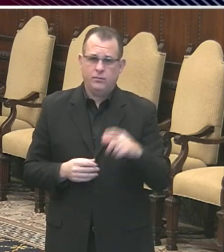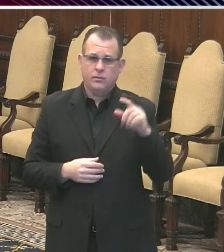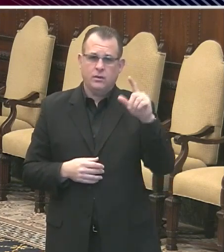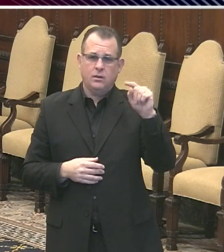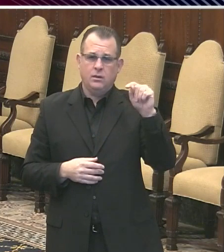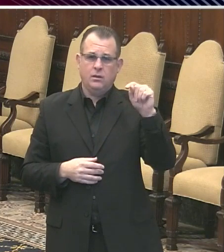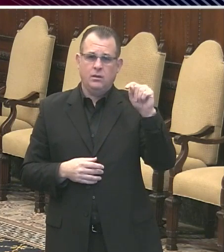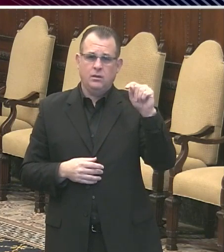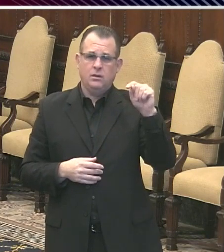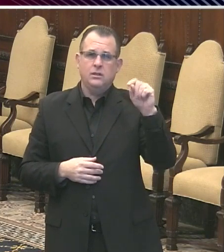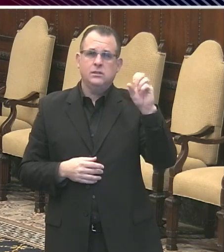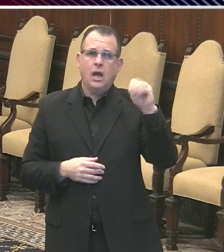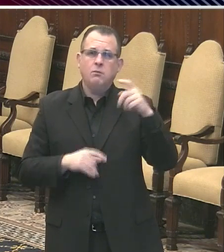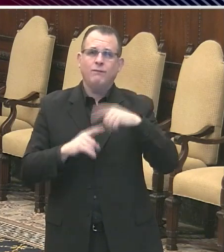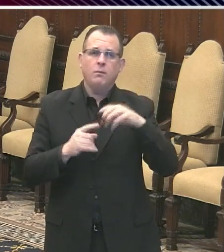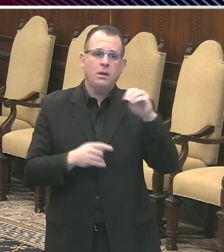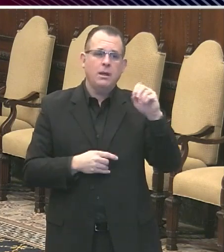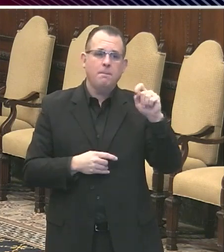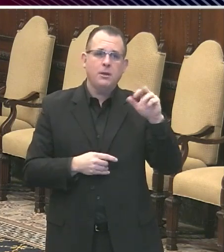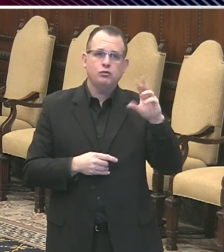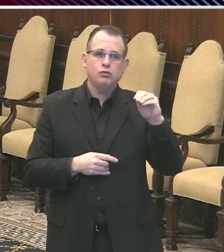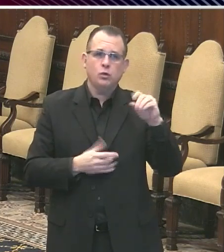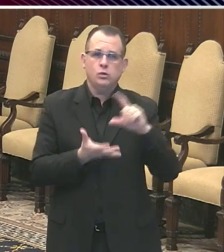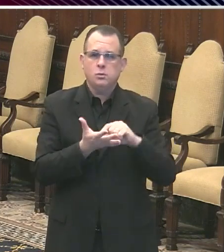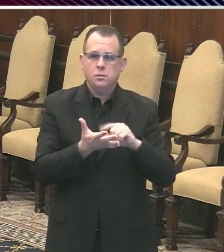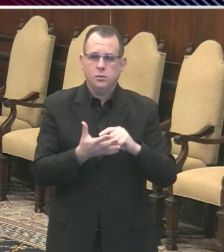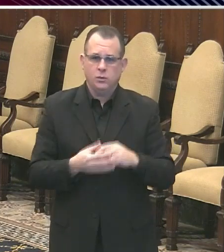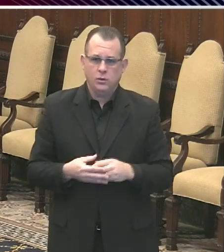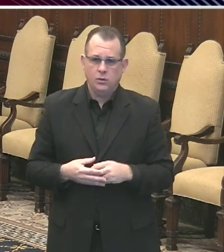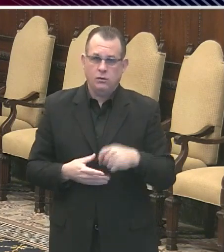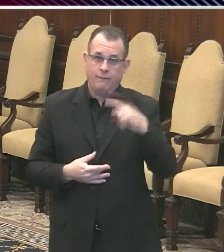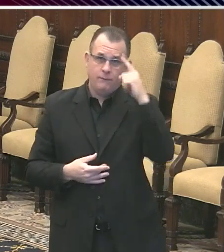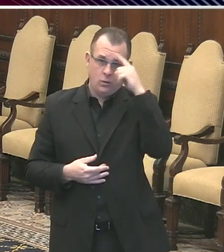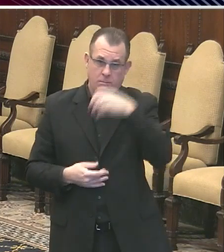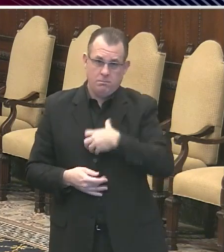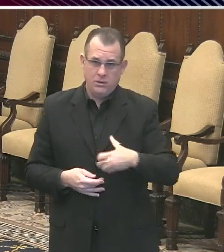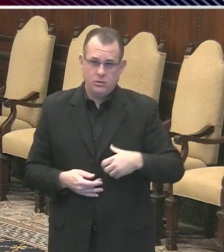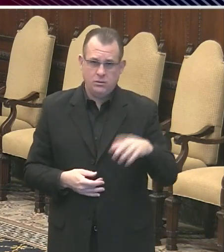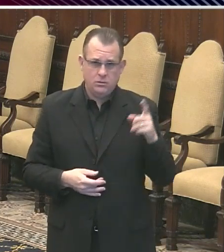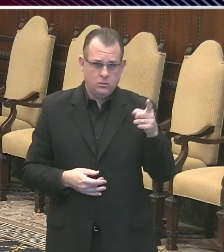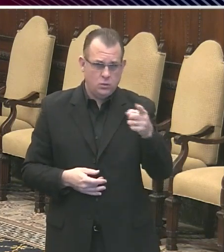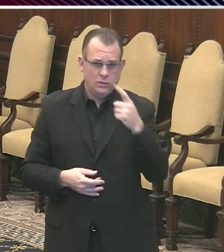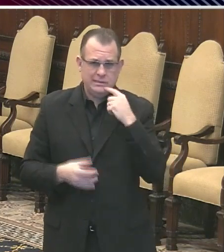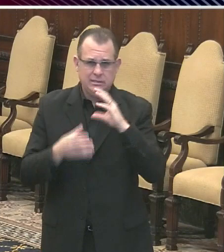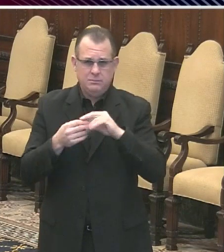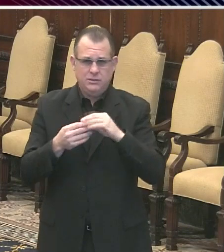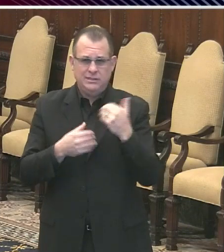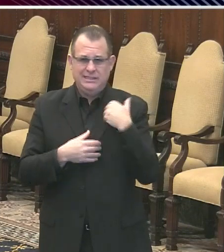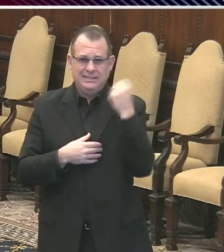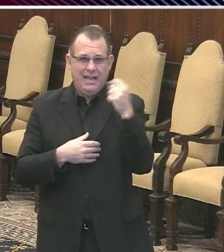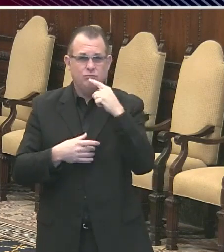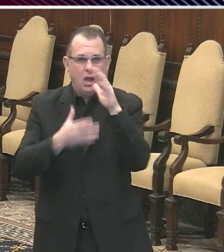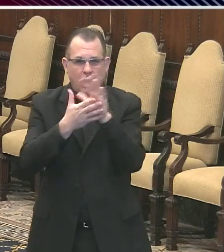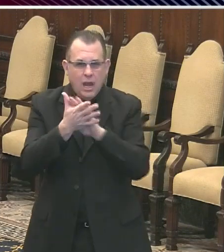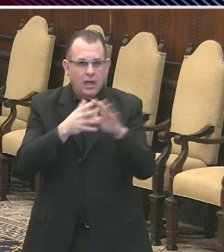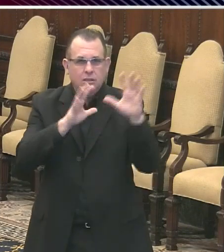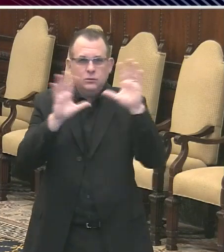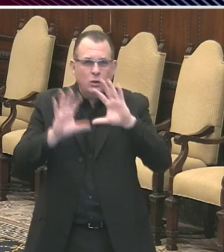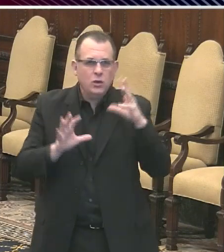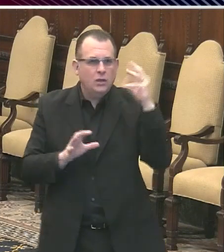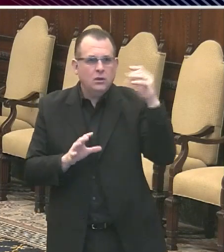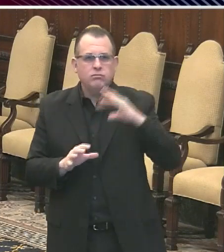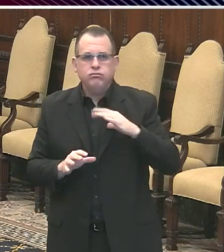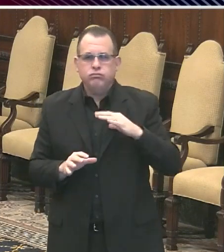Yes. This is for Mayor Kenney. You mentioned, you know, the nice day on Saturday and the nice weather. Were you unhappy with how people were